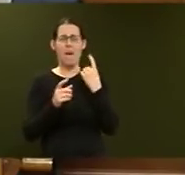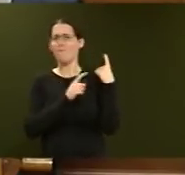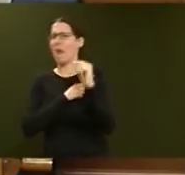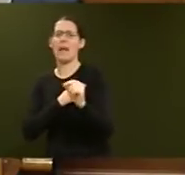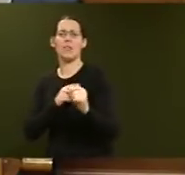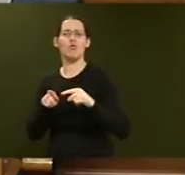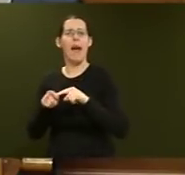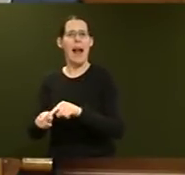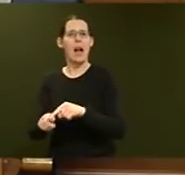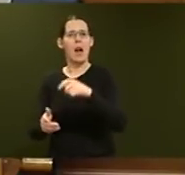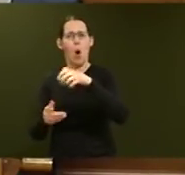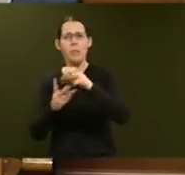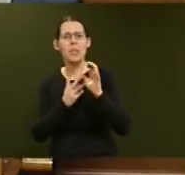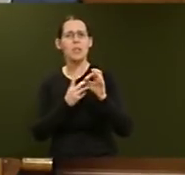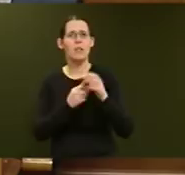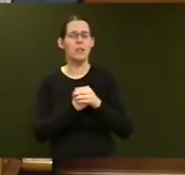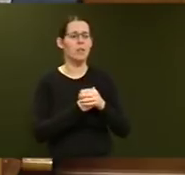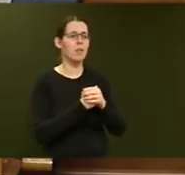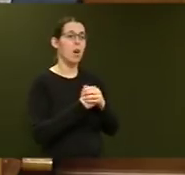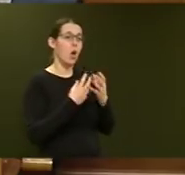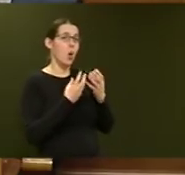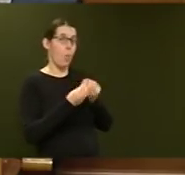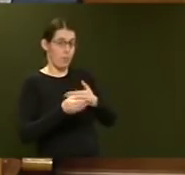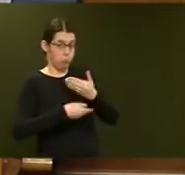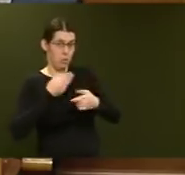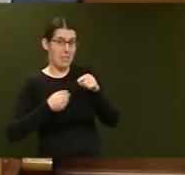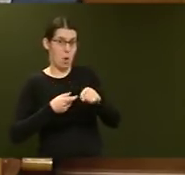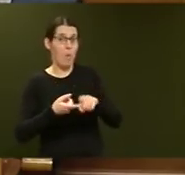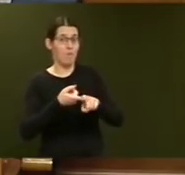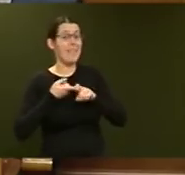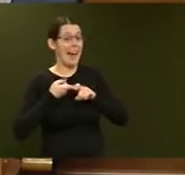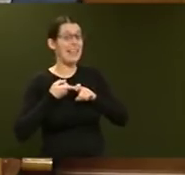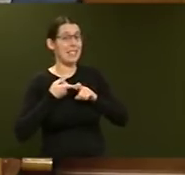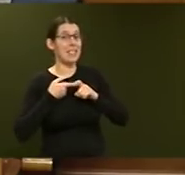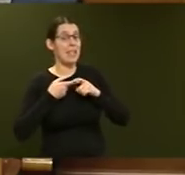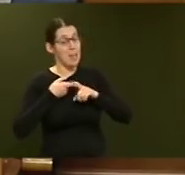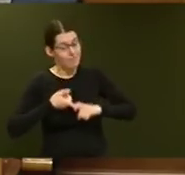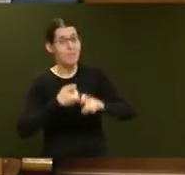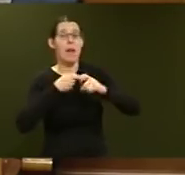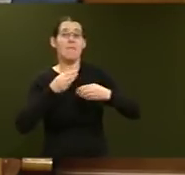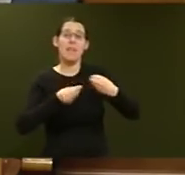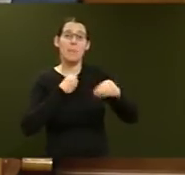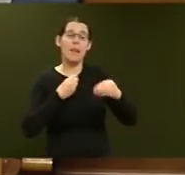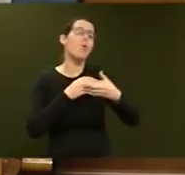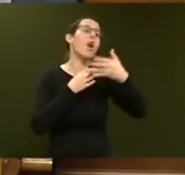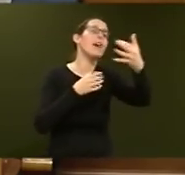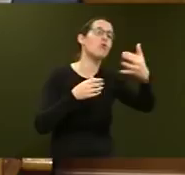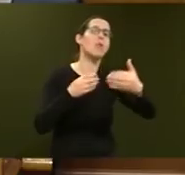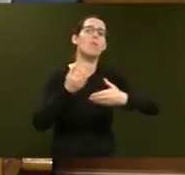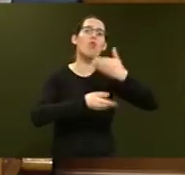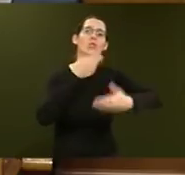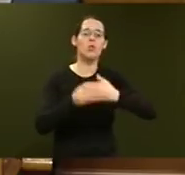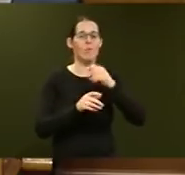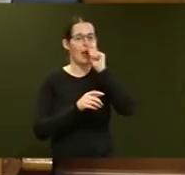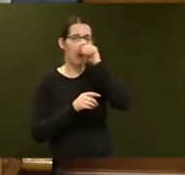process for KiwiBuild, we have retained the flexibility for later on in the KiwiBuild process, perhaps years three, four or